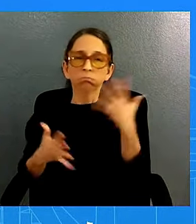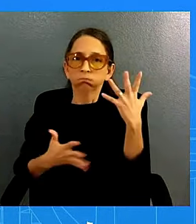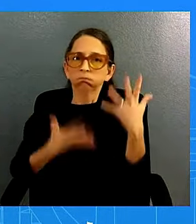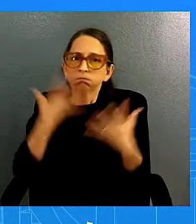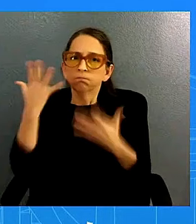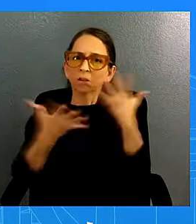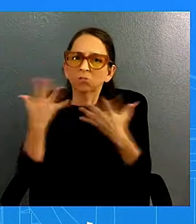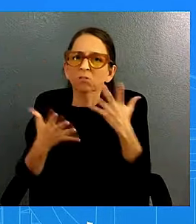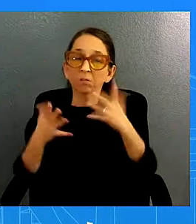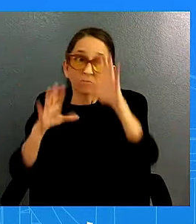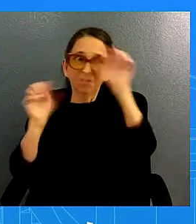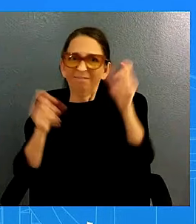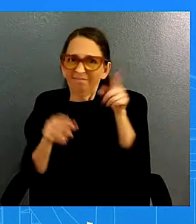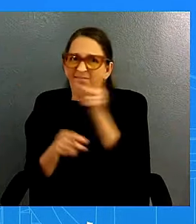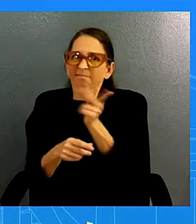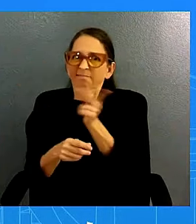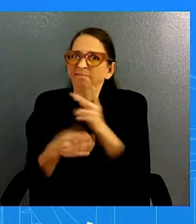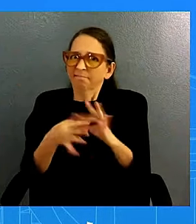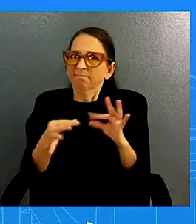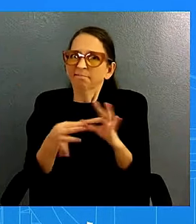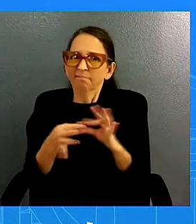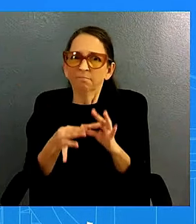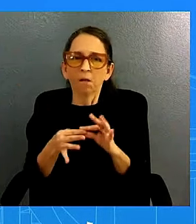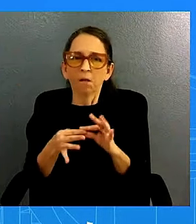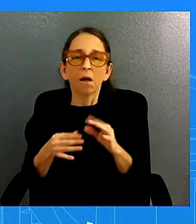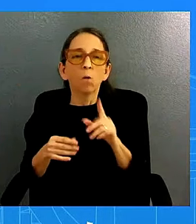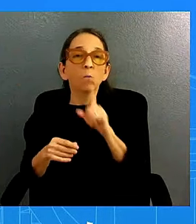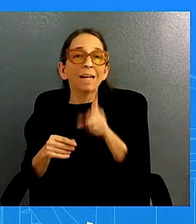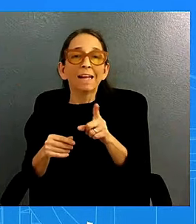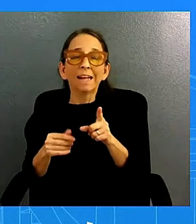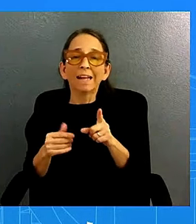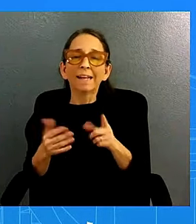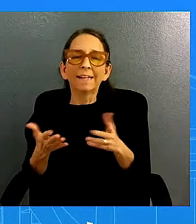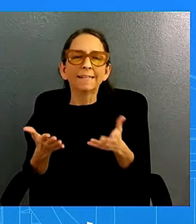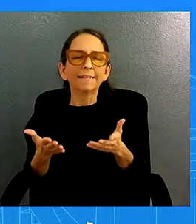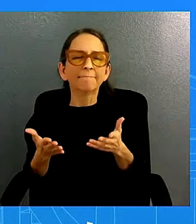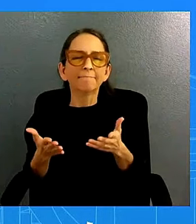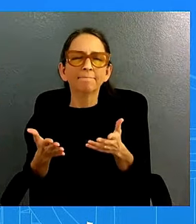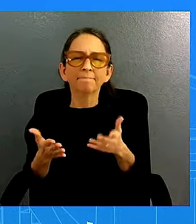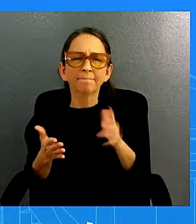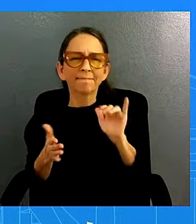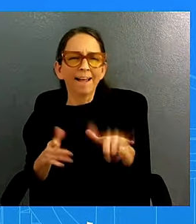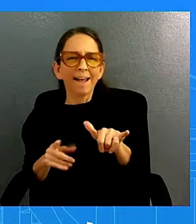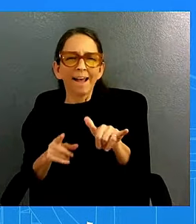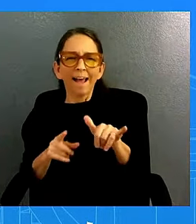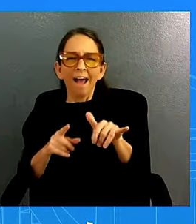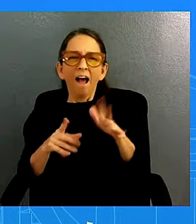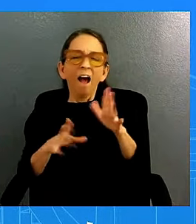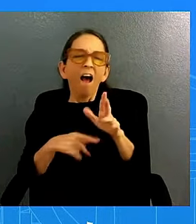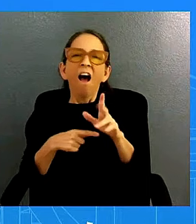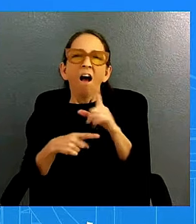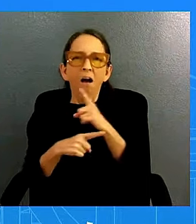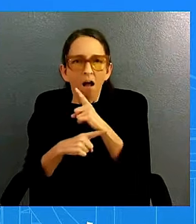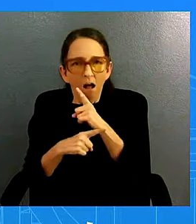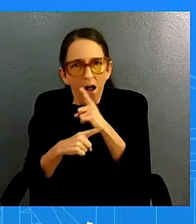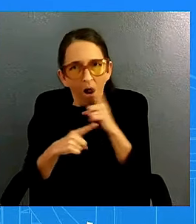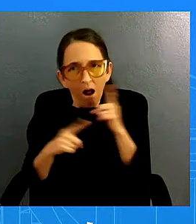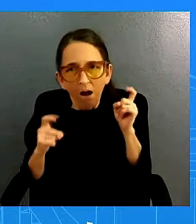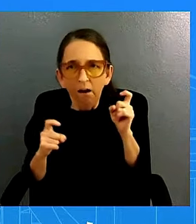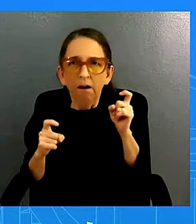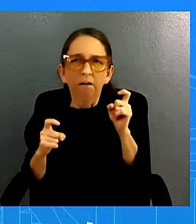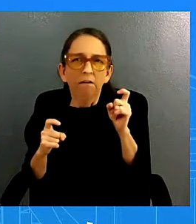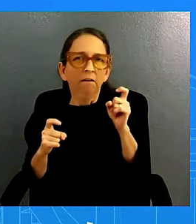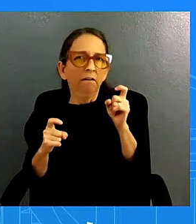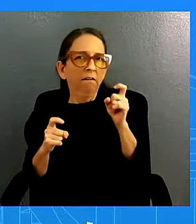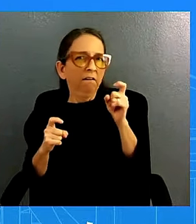going down a rabbit hole an ugly rabbit hole of conspiracy theories and it puts people's lives at risk it puts all of our lives at